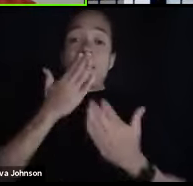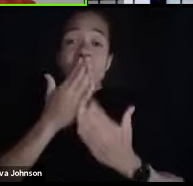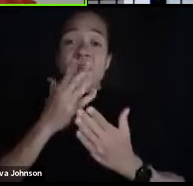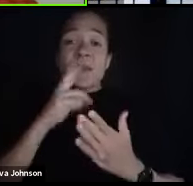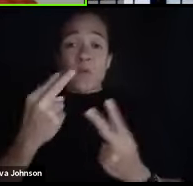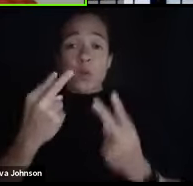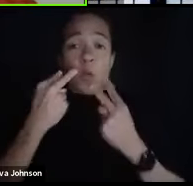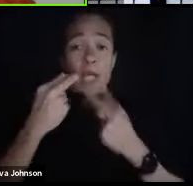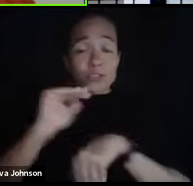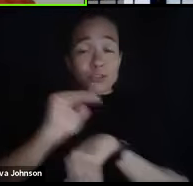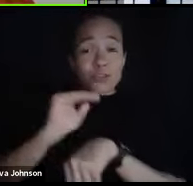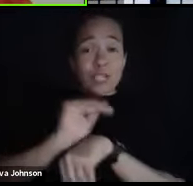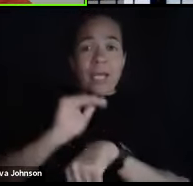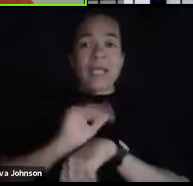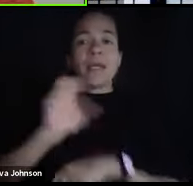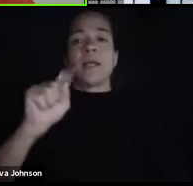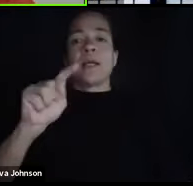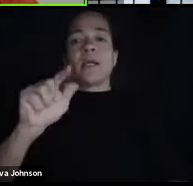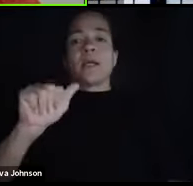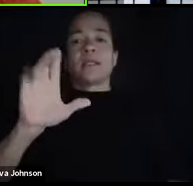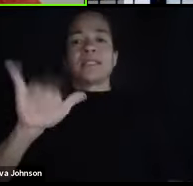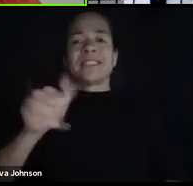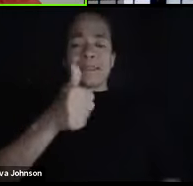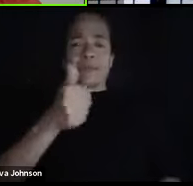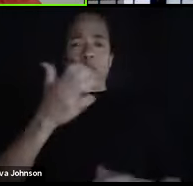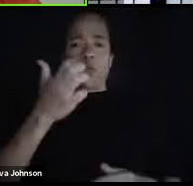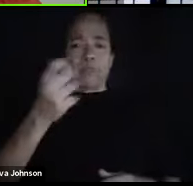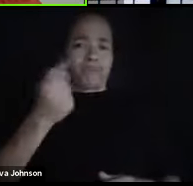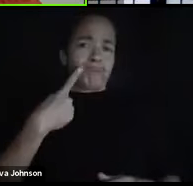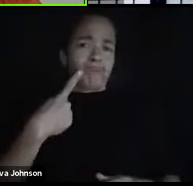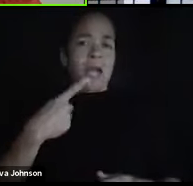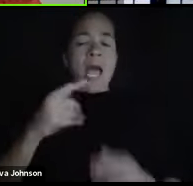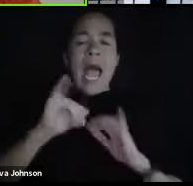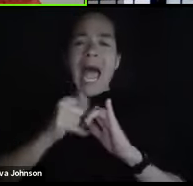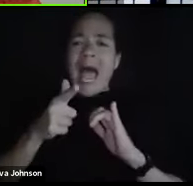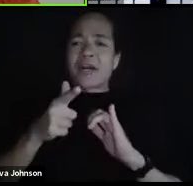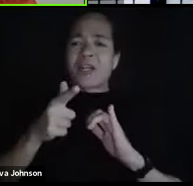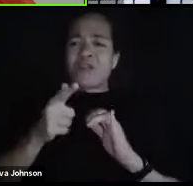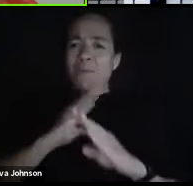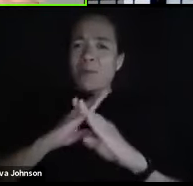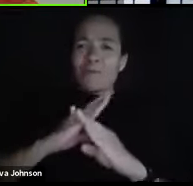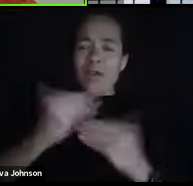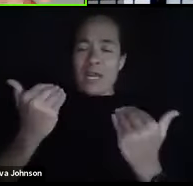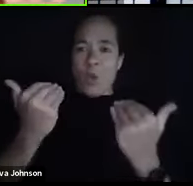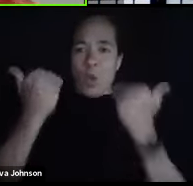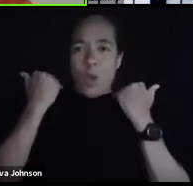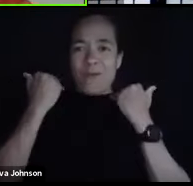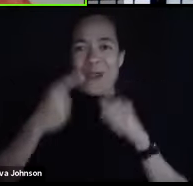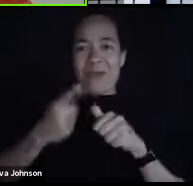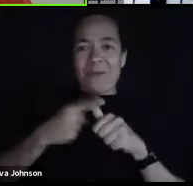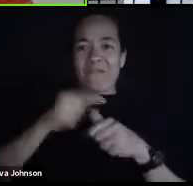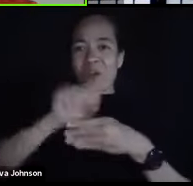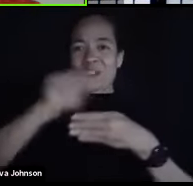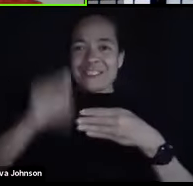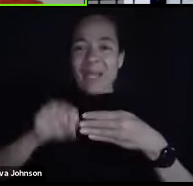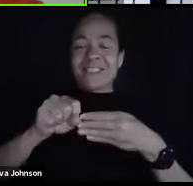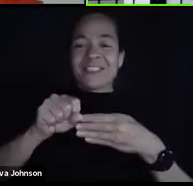again tonight. Stacy wants to know, how do you keep from getting overwhelmed the first semester until you get into a routine?